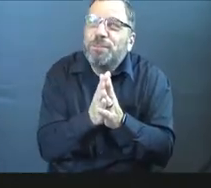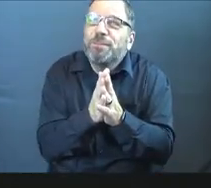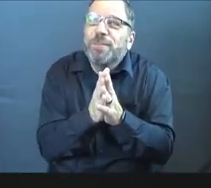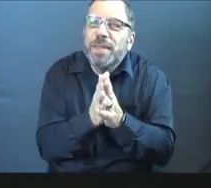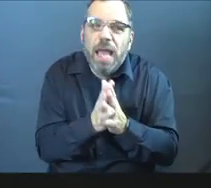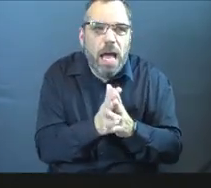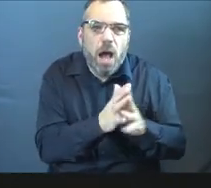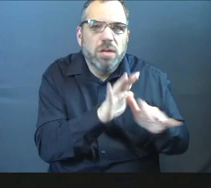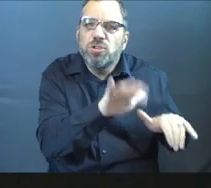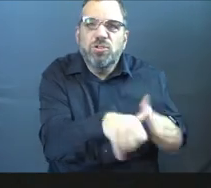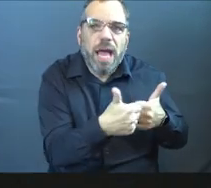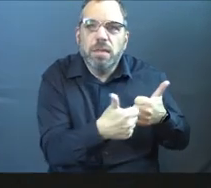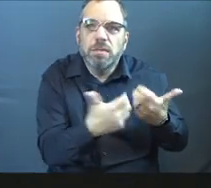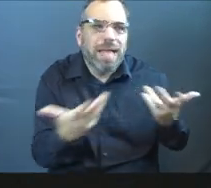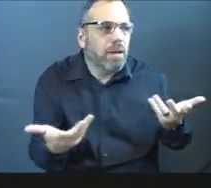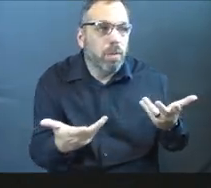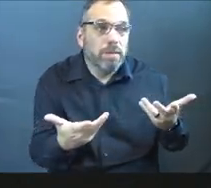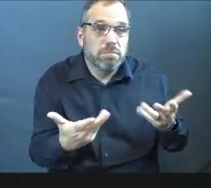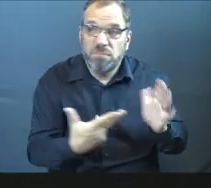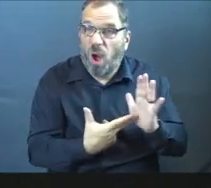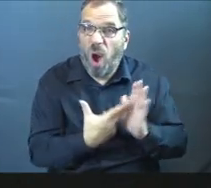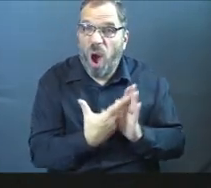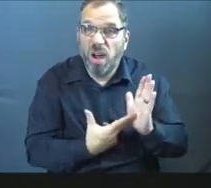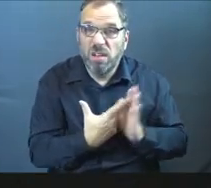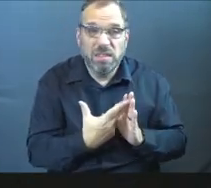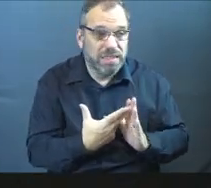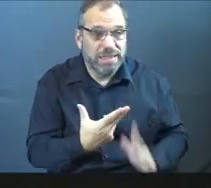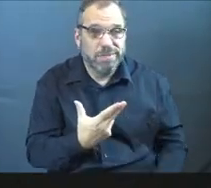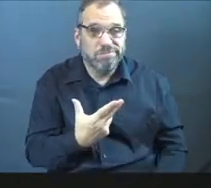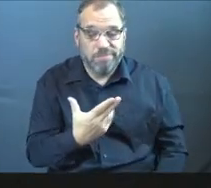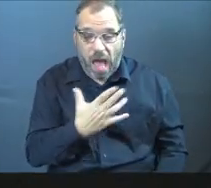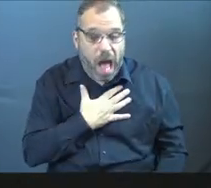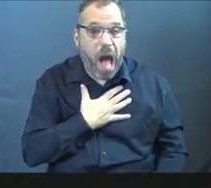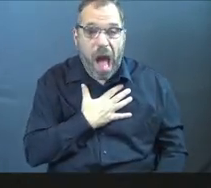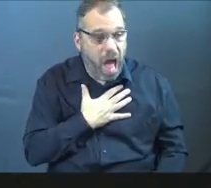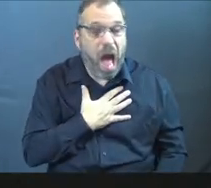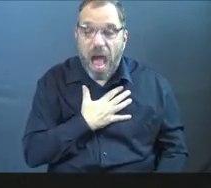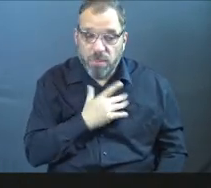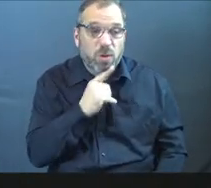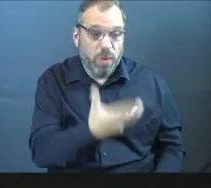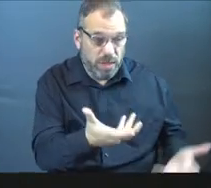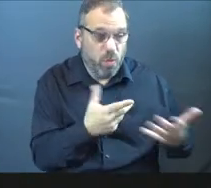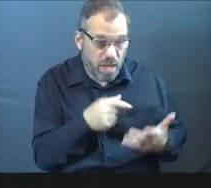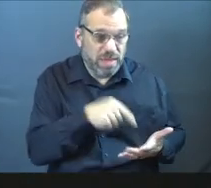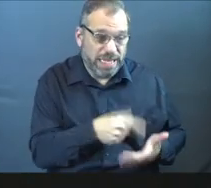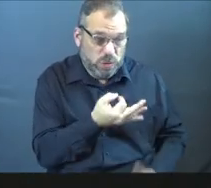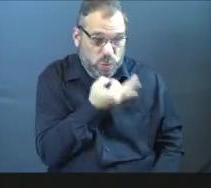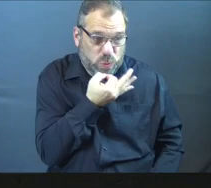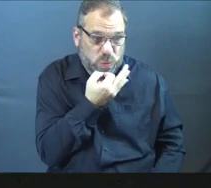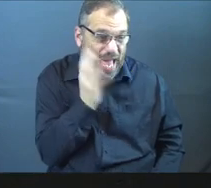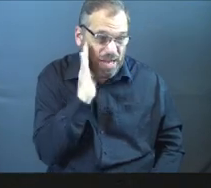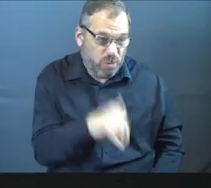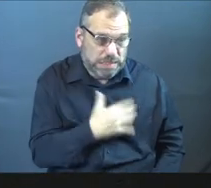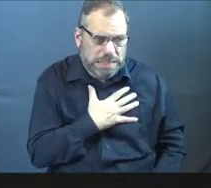there's got to be a challenge. Like, truthfully, I should go into that going, man, I'm probably going to really want that thing here in a few days.